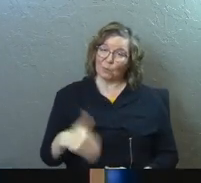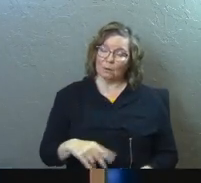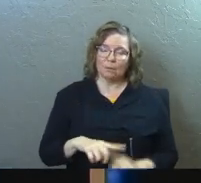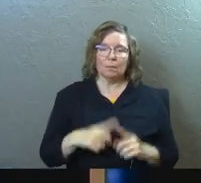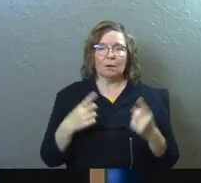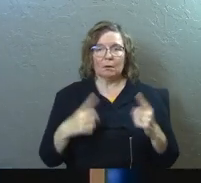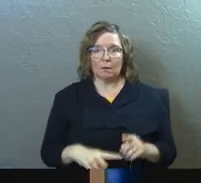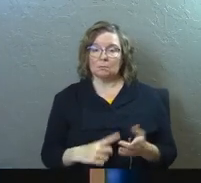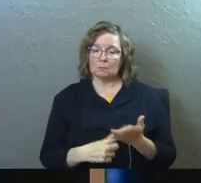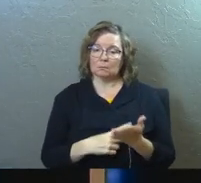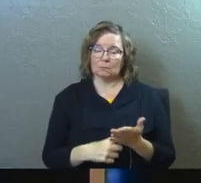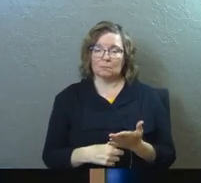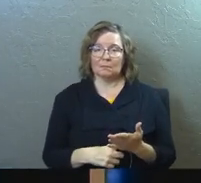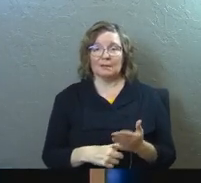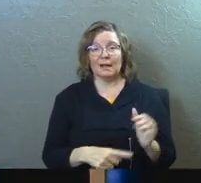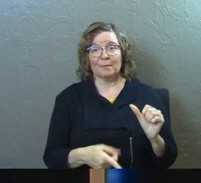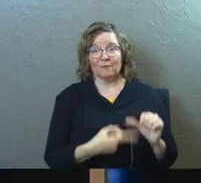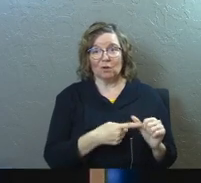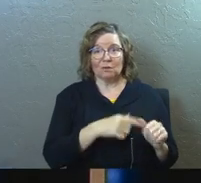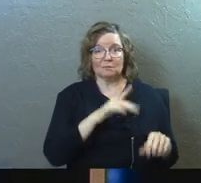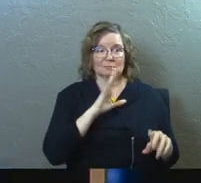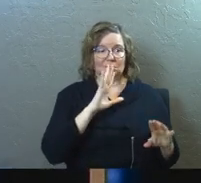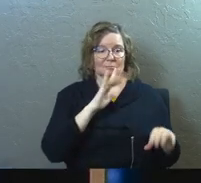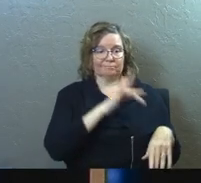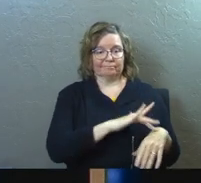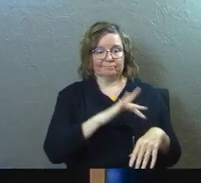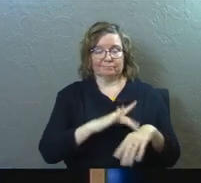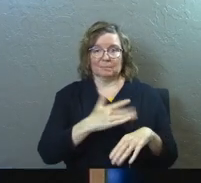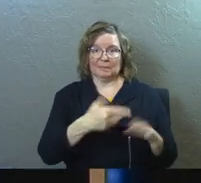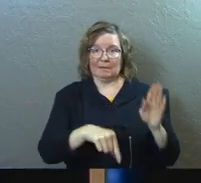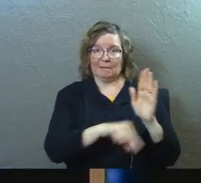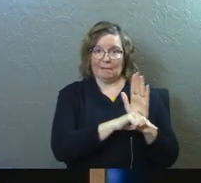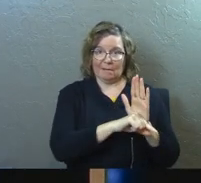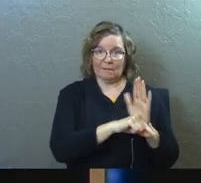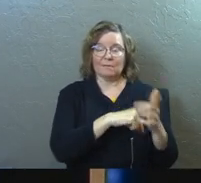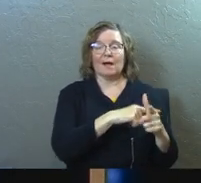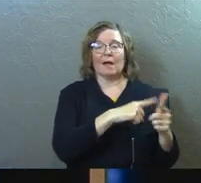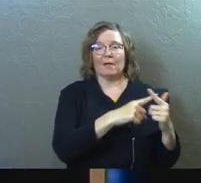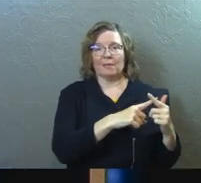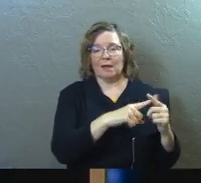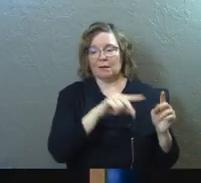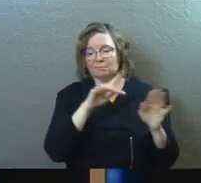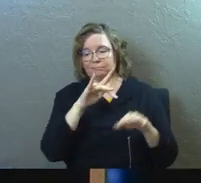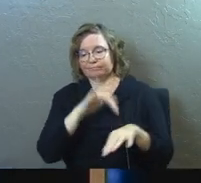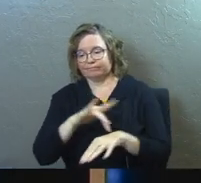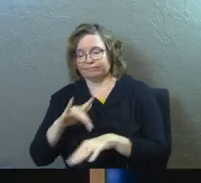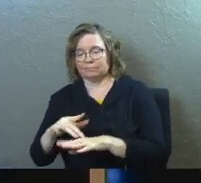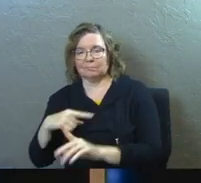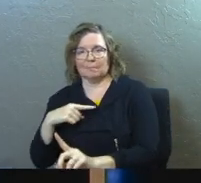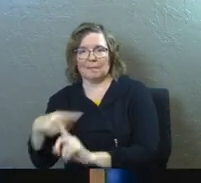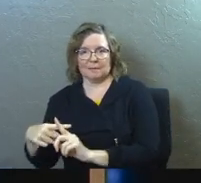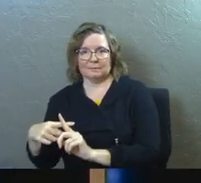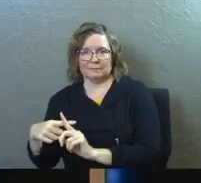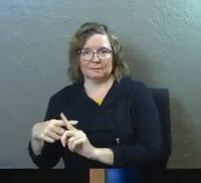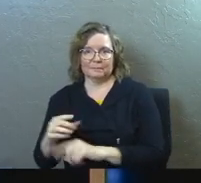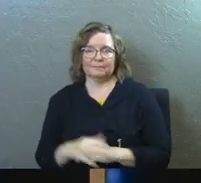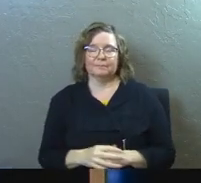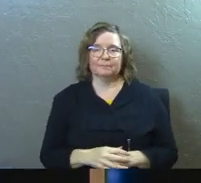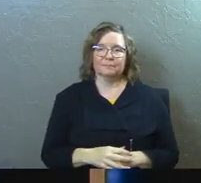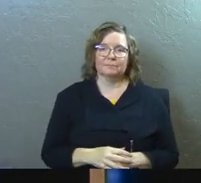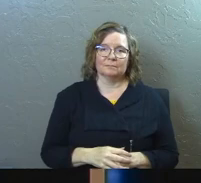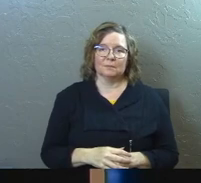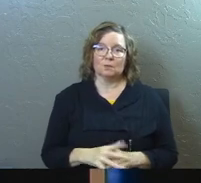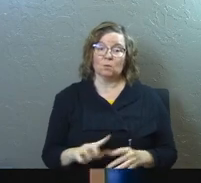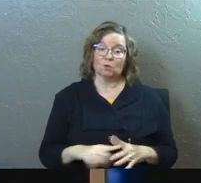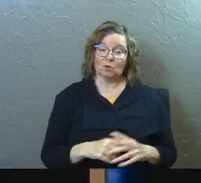And we got to talk about the bad news before we get to the good news. We start off strong. I love you, but I